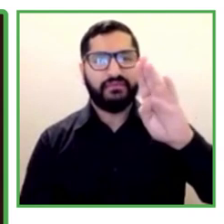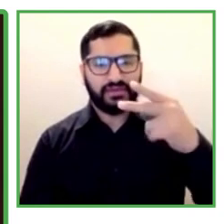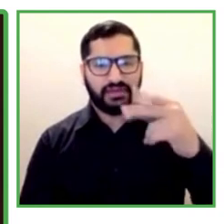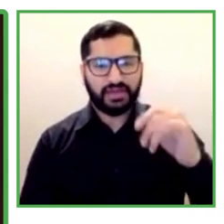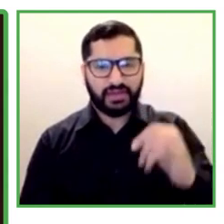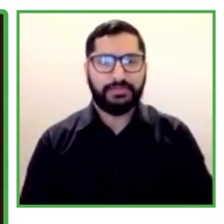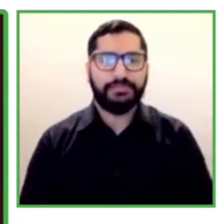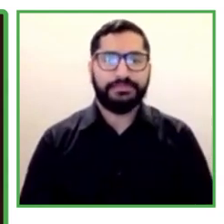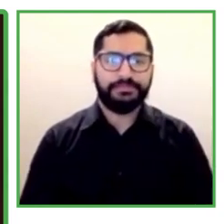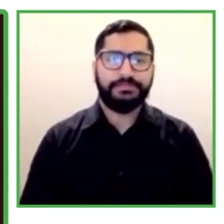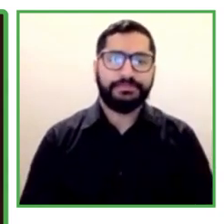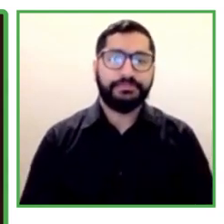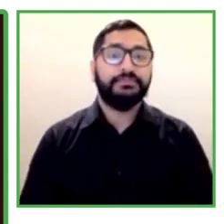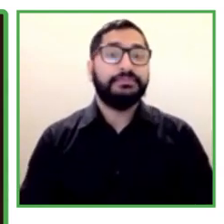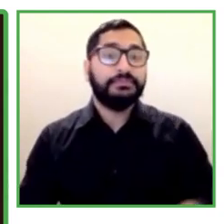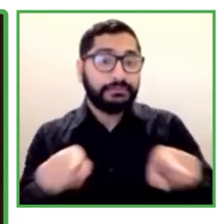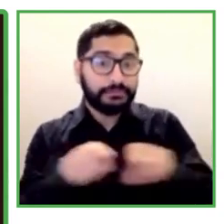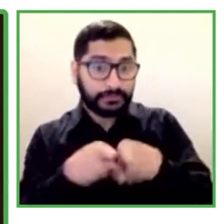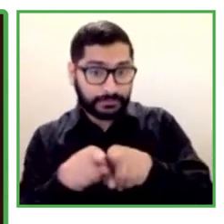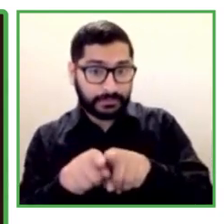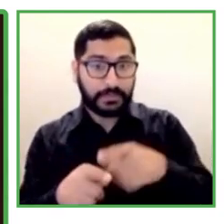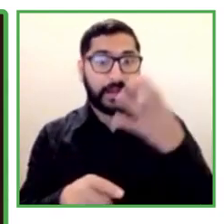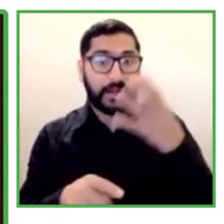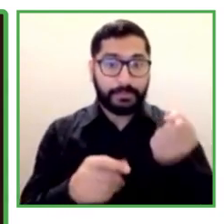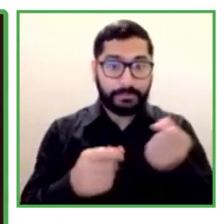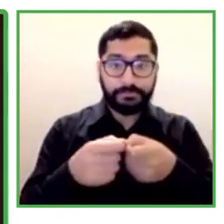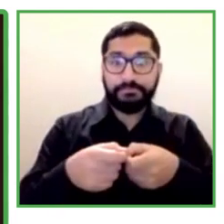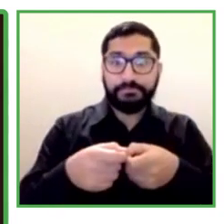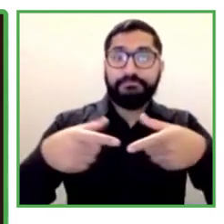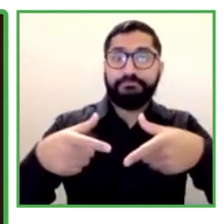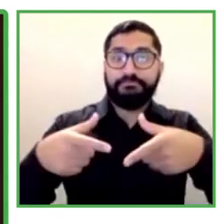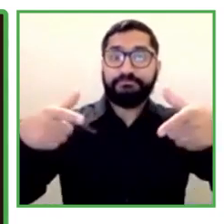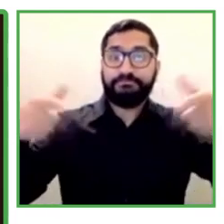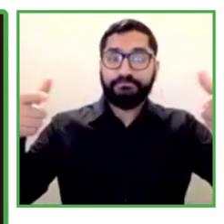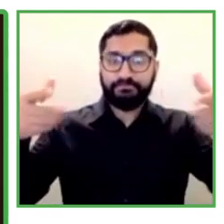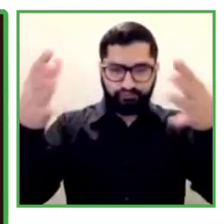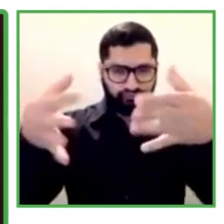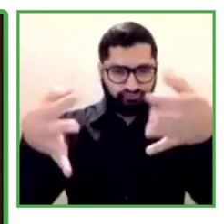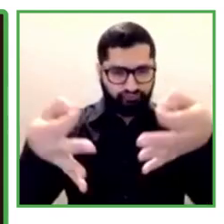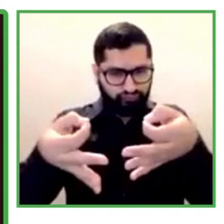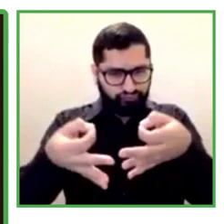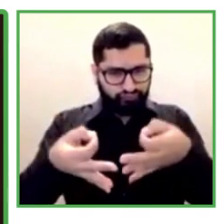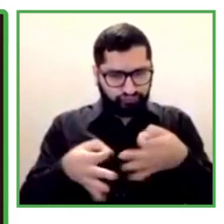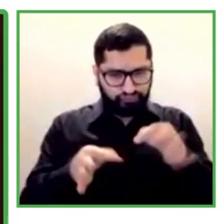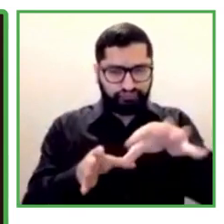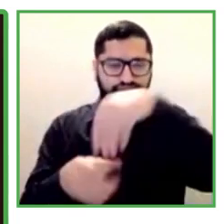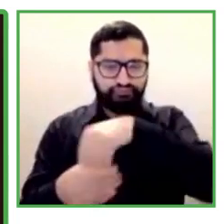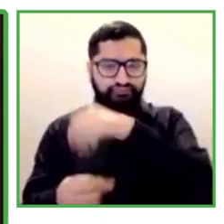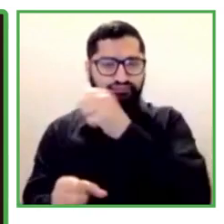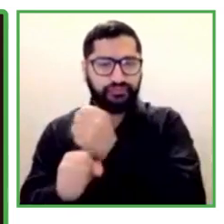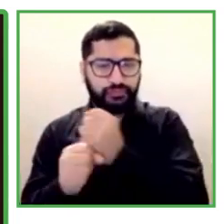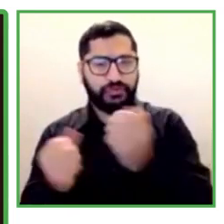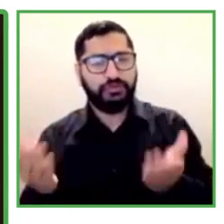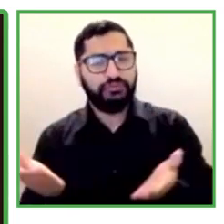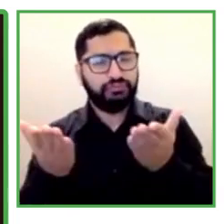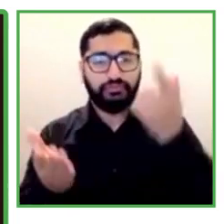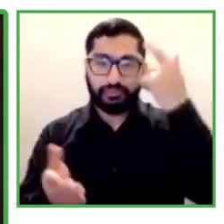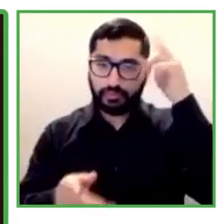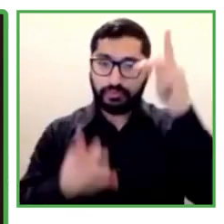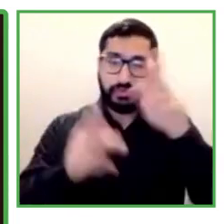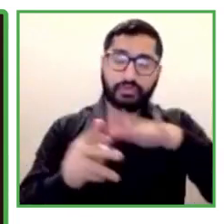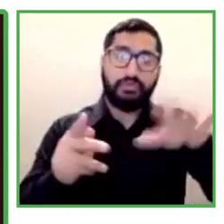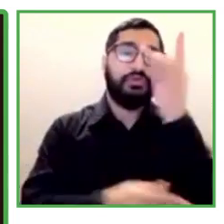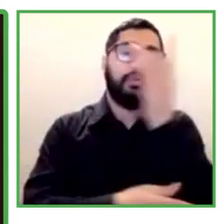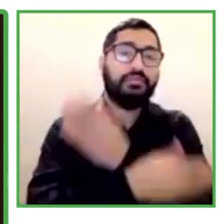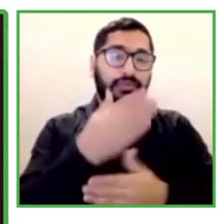around 7%. But more interesting is the objective to reach 20% by